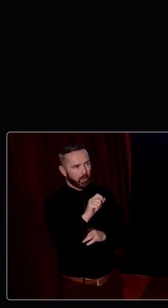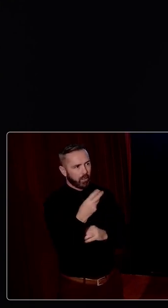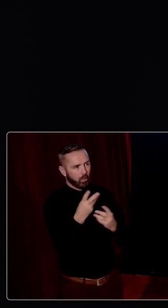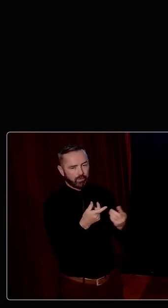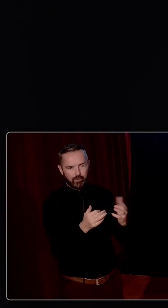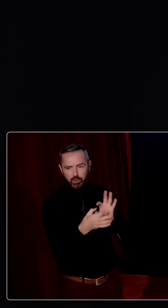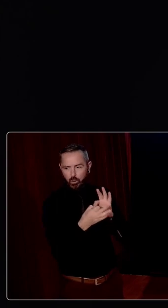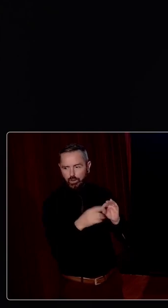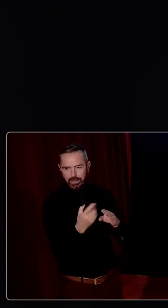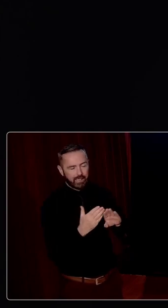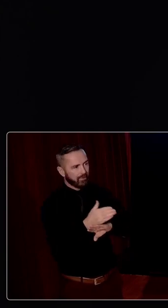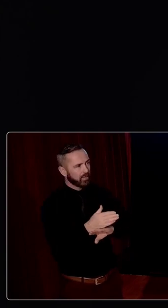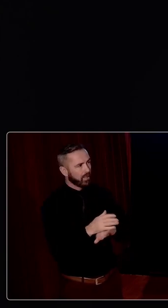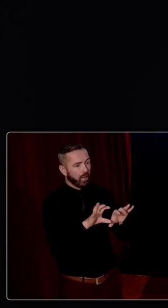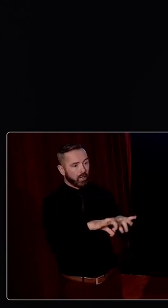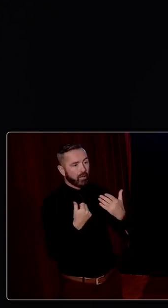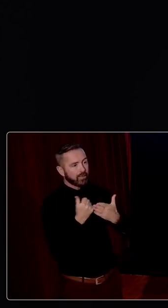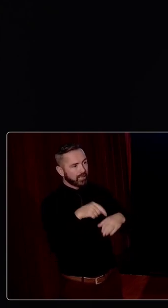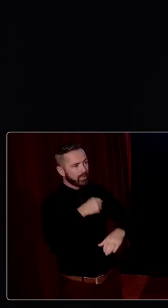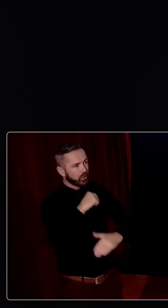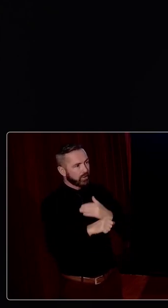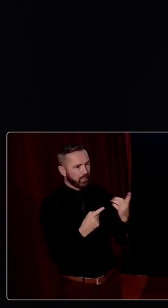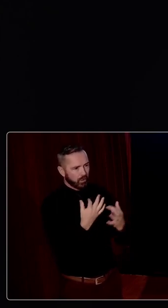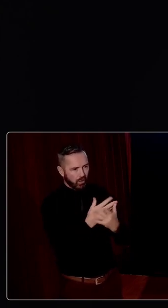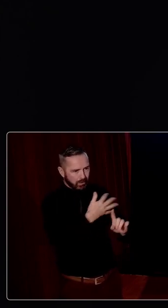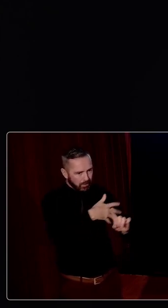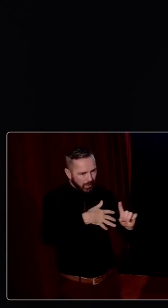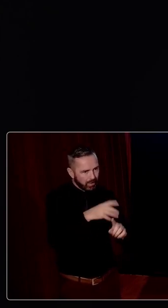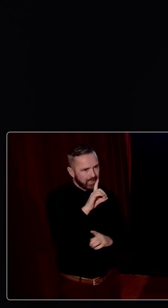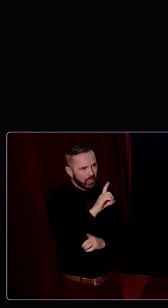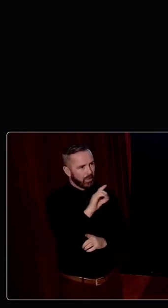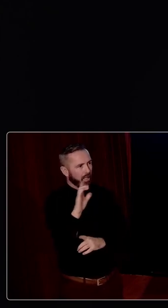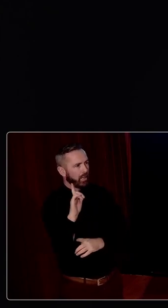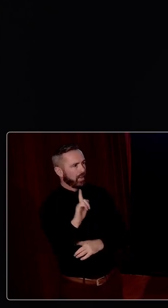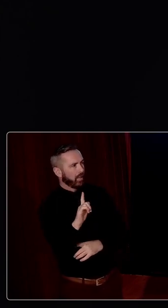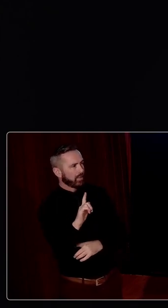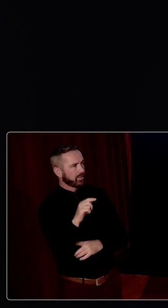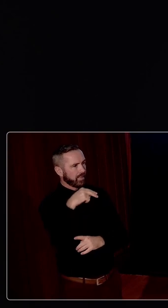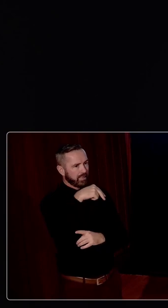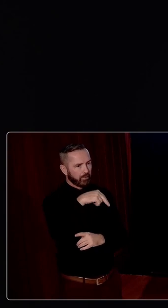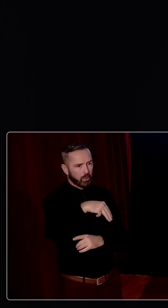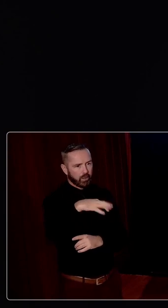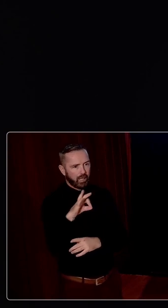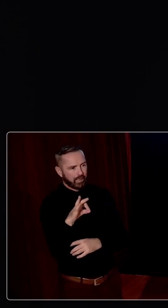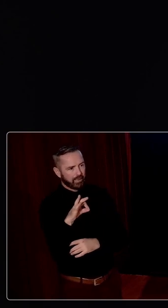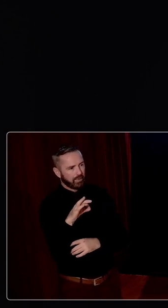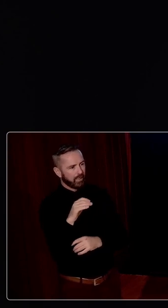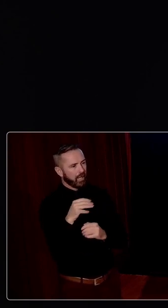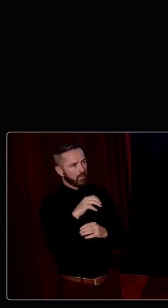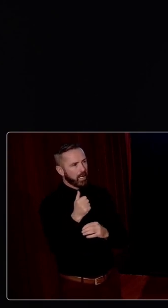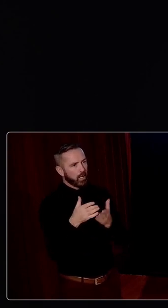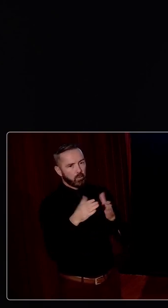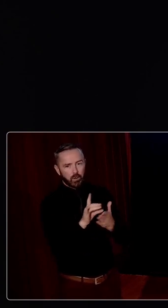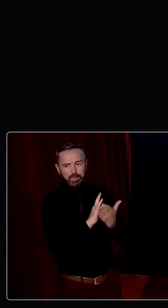also. Our conference assistants here today who have done so much behind the scenes, Dermot Lyons and Niamh Munglani of the